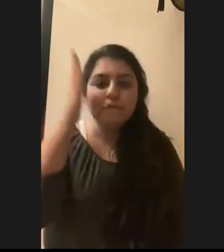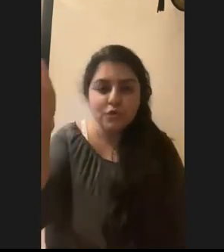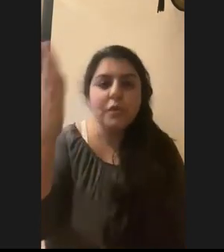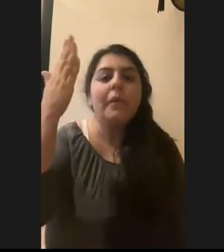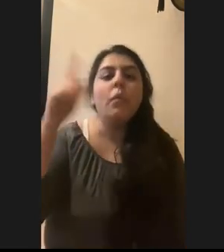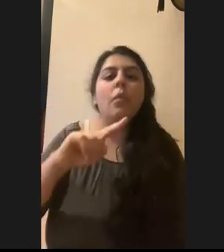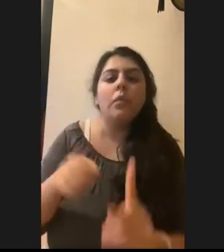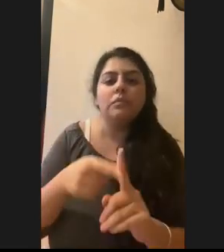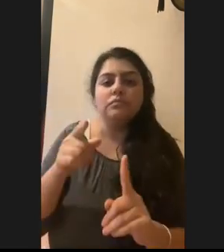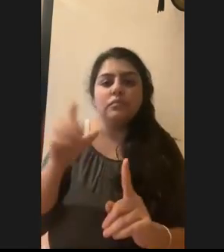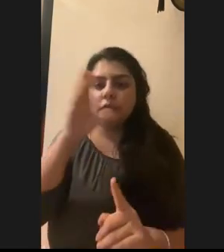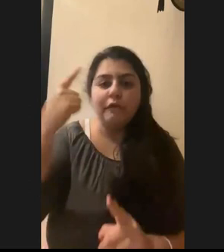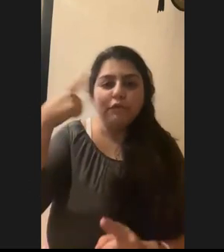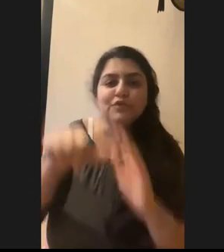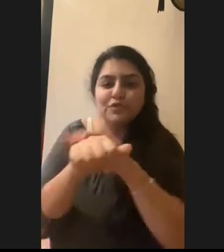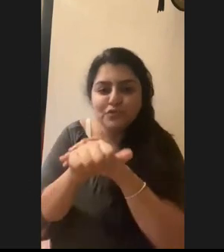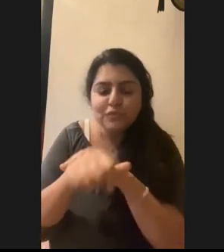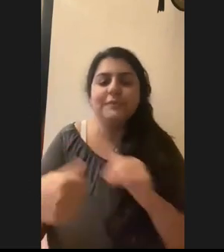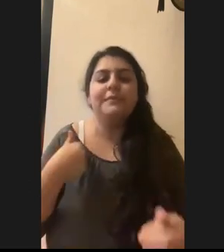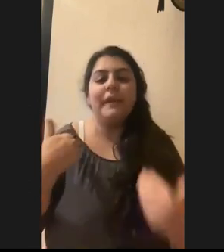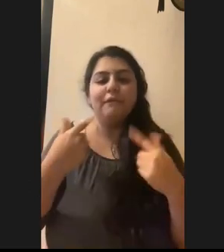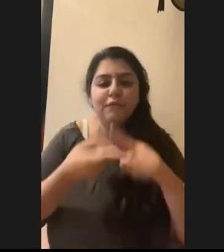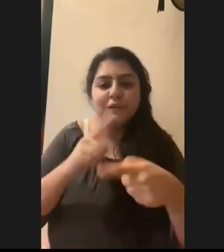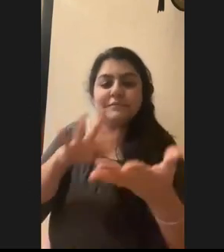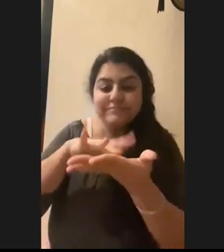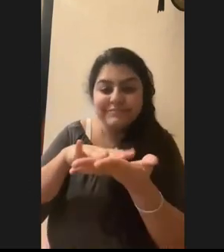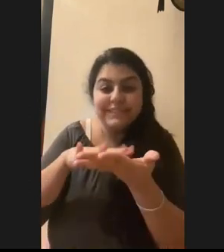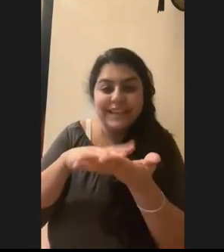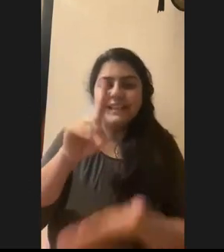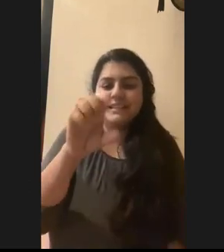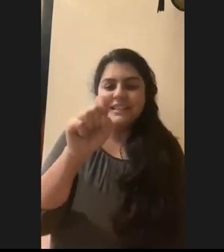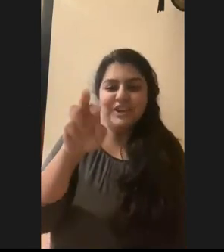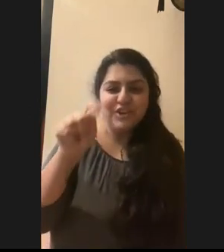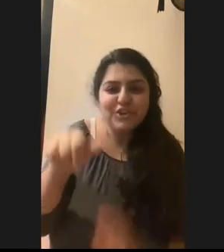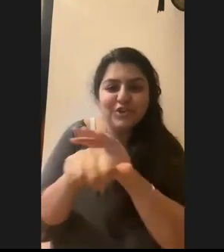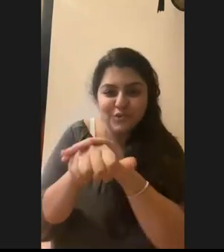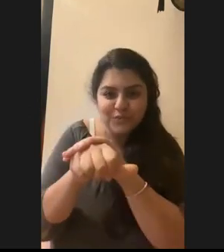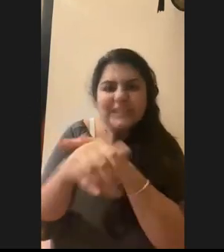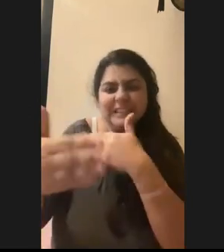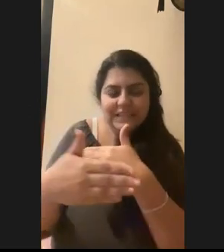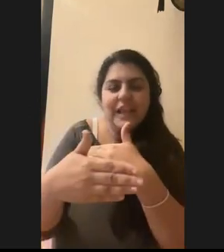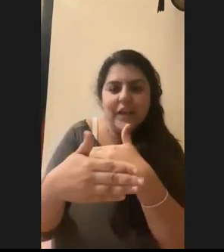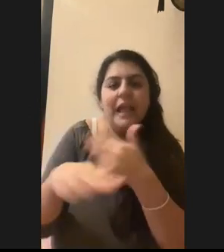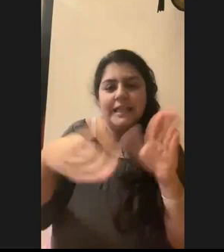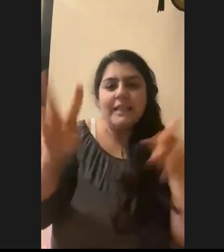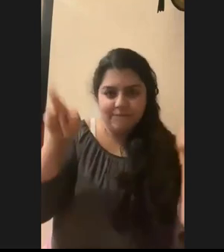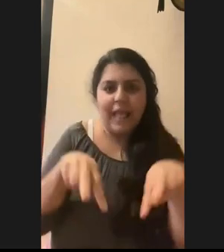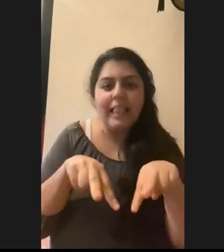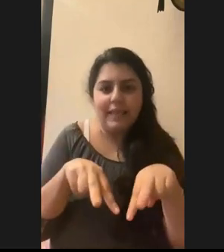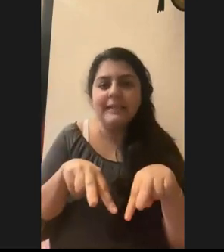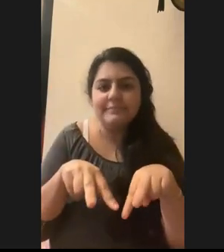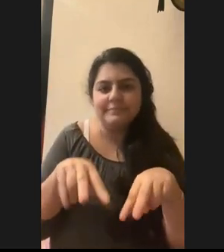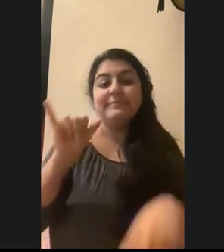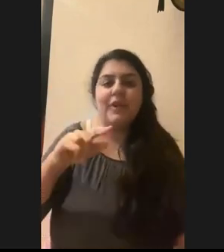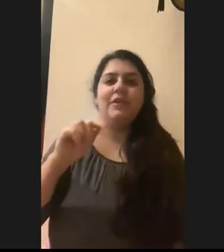looking for turtles. I have friends who study, um, desert tortoises. So in near death valley and things. So that's also a very